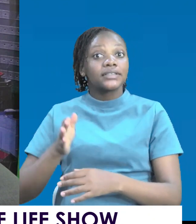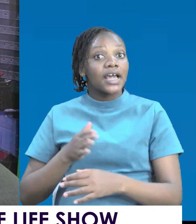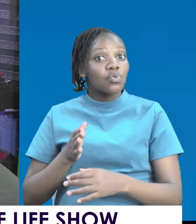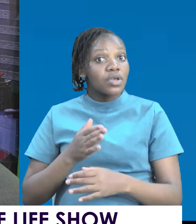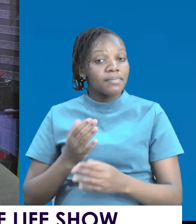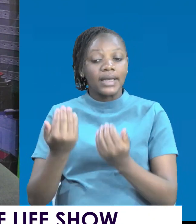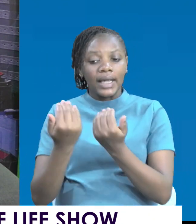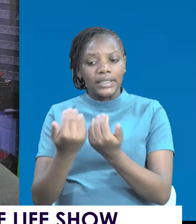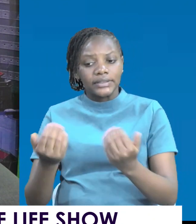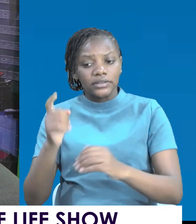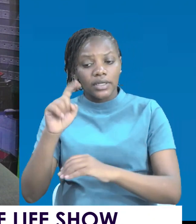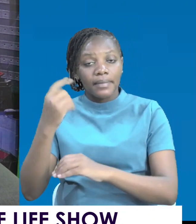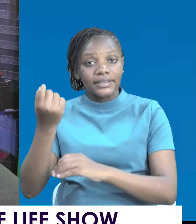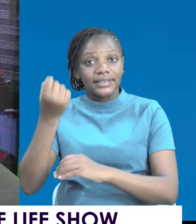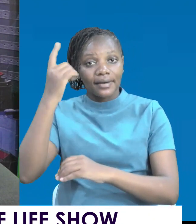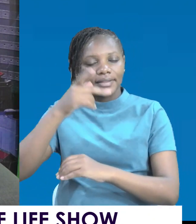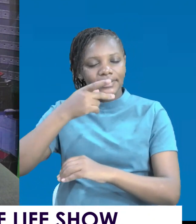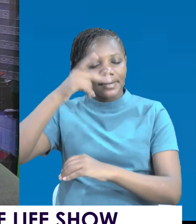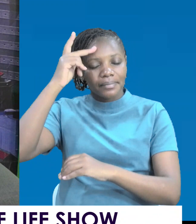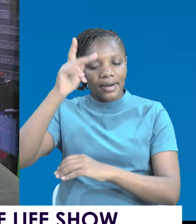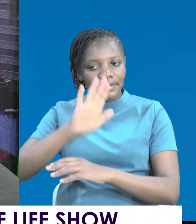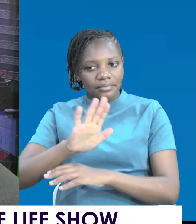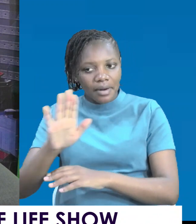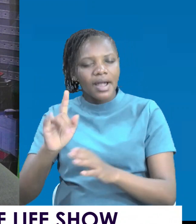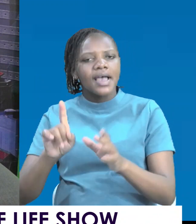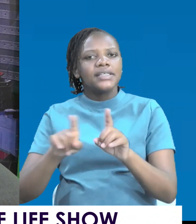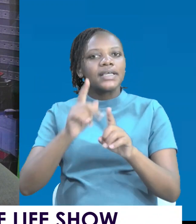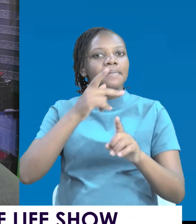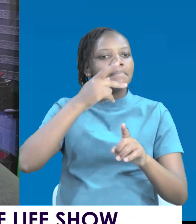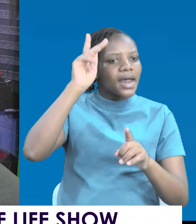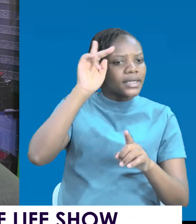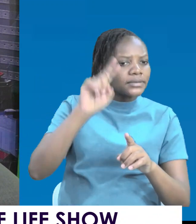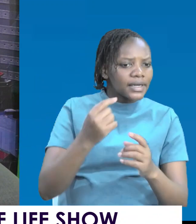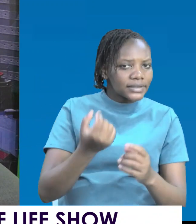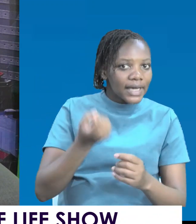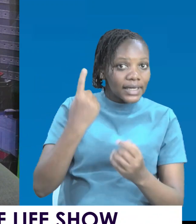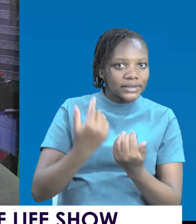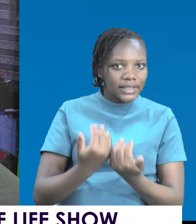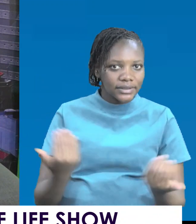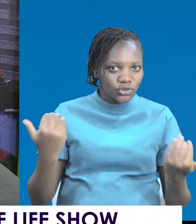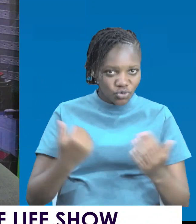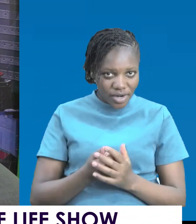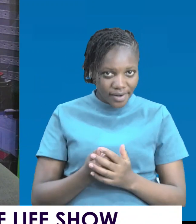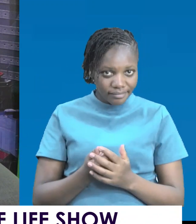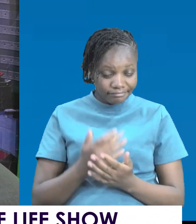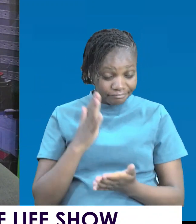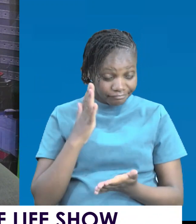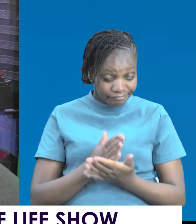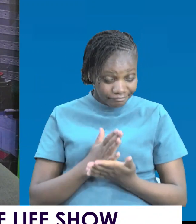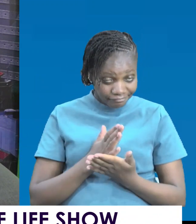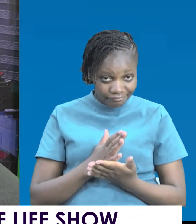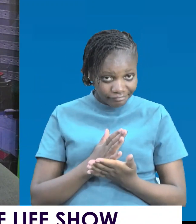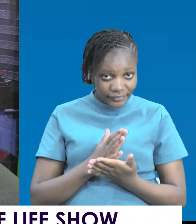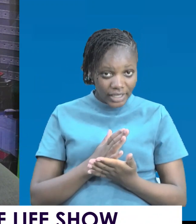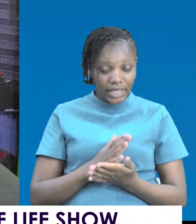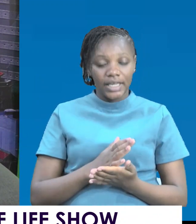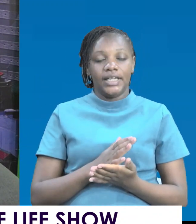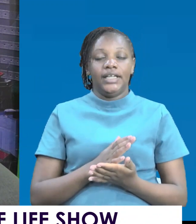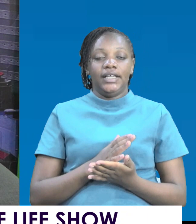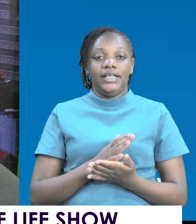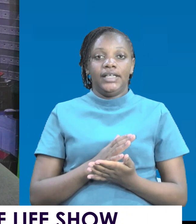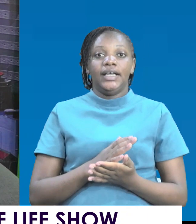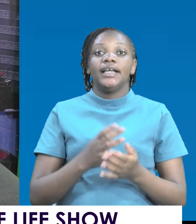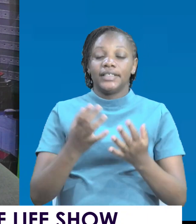Children understand parents and parents understand their children. There is a call for understanding,